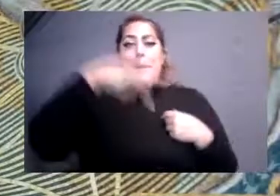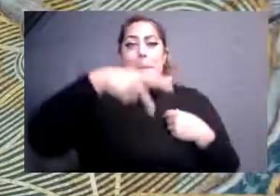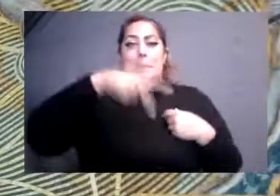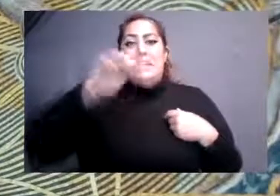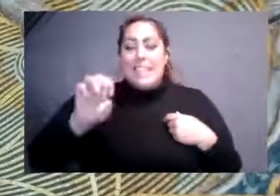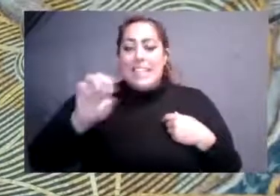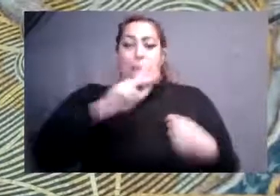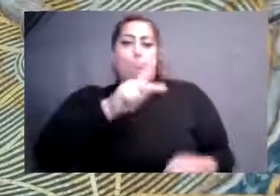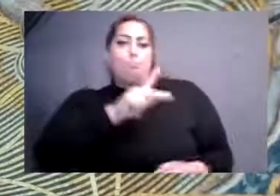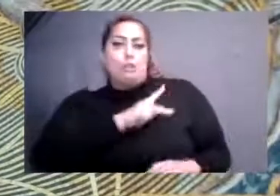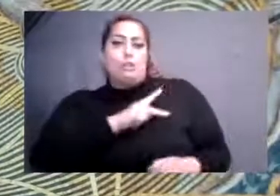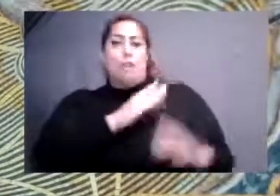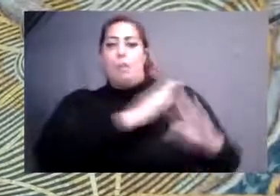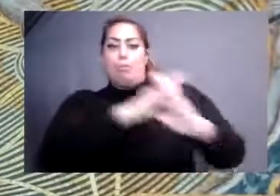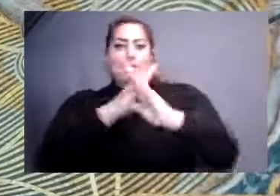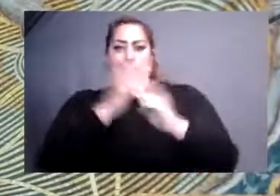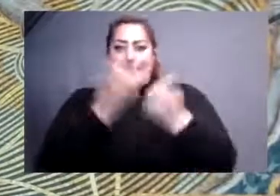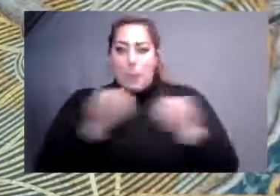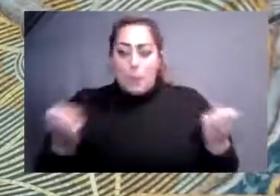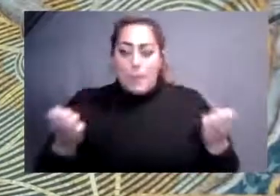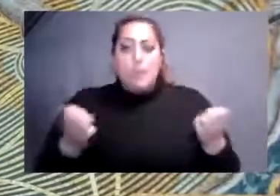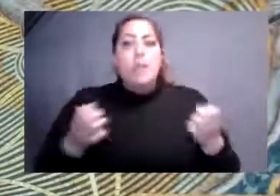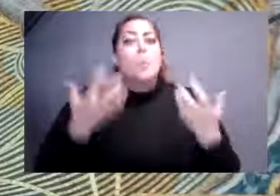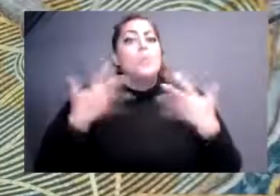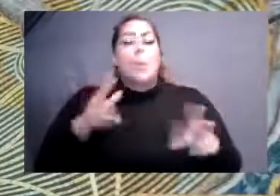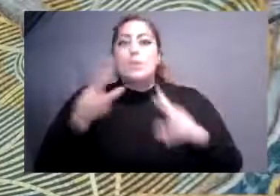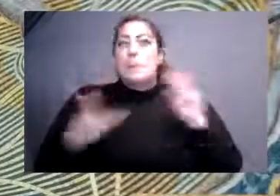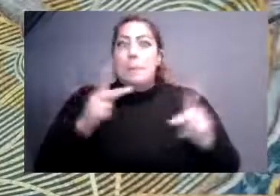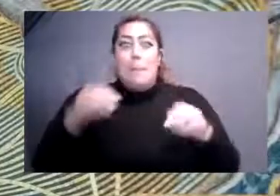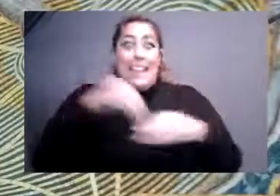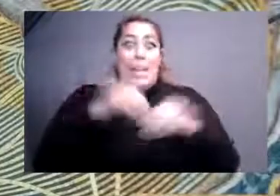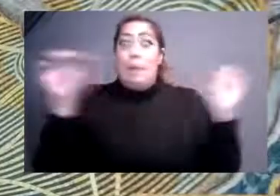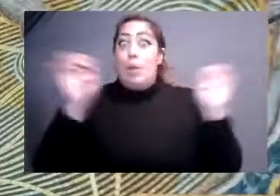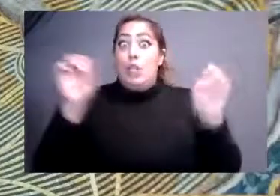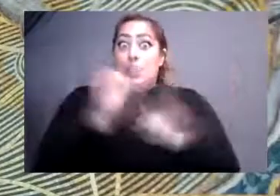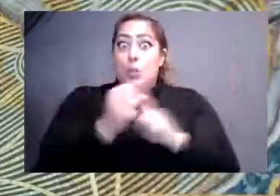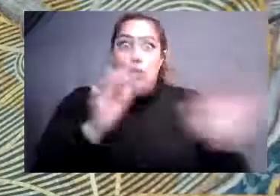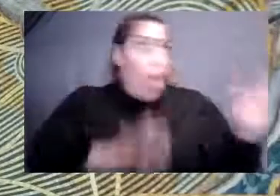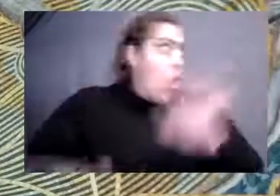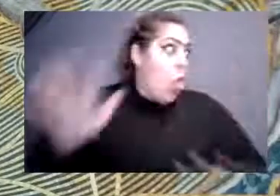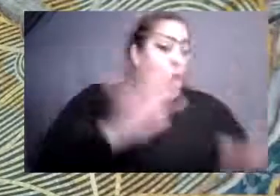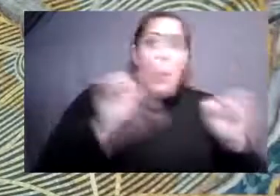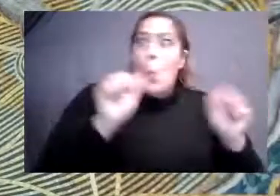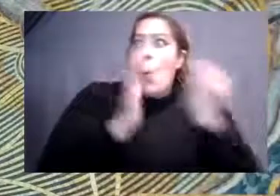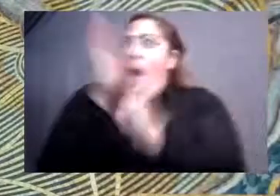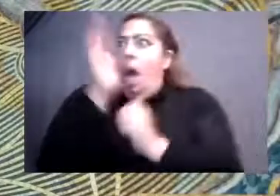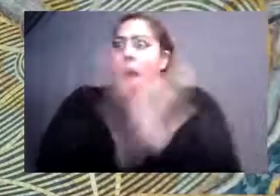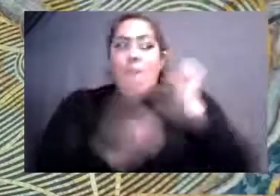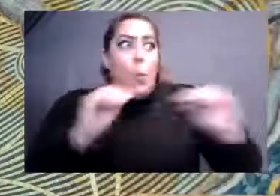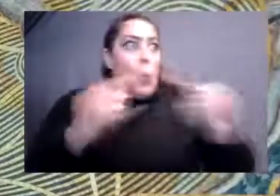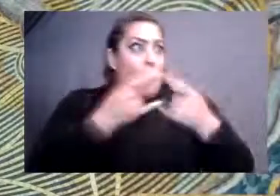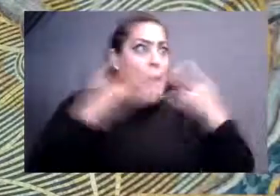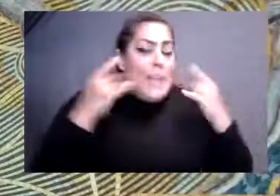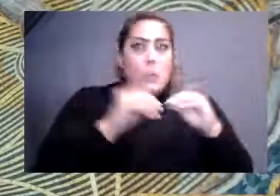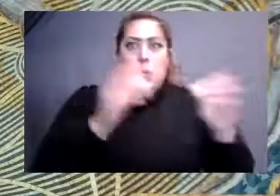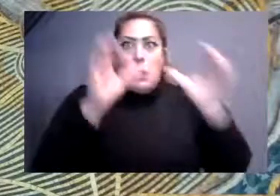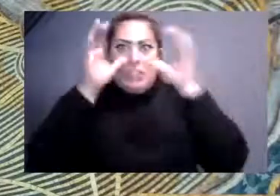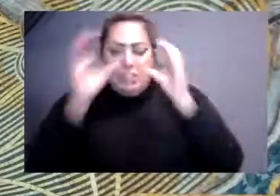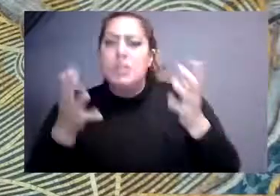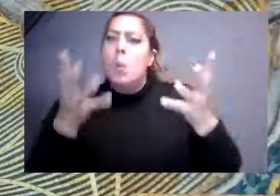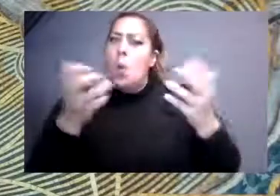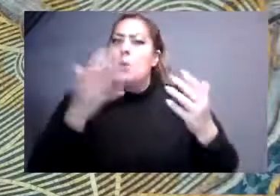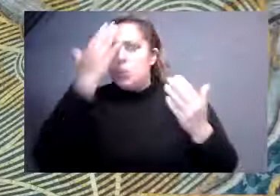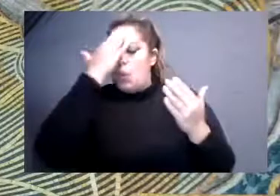need so that we're not, you know, fumbling around in an emergency trying to make sure workers are protected. And